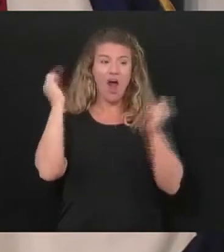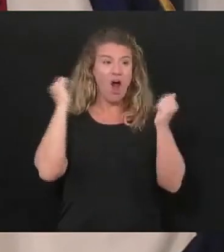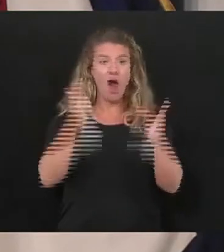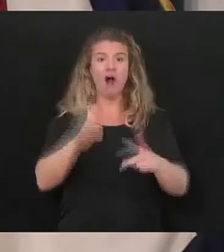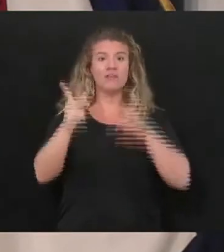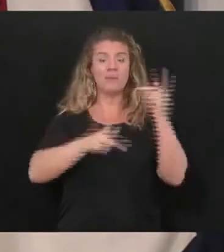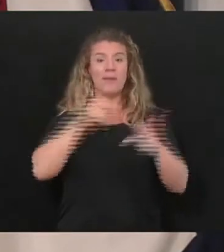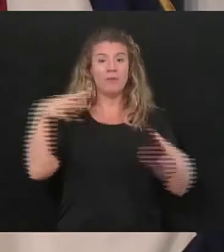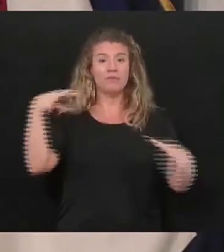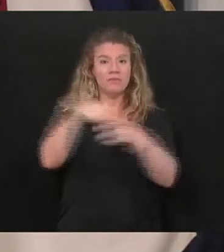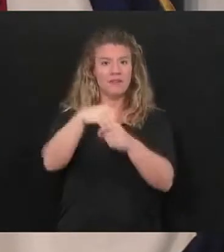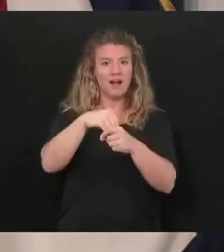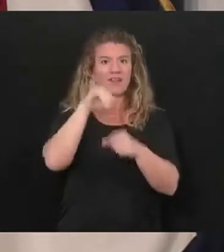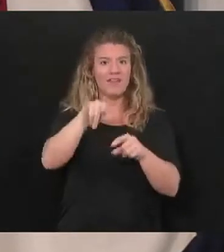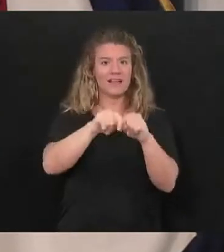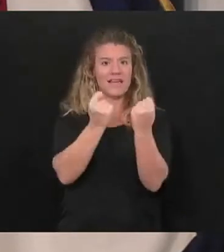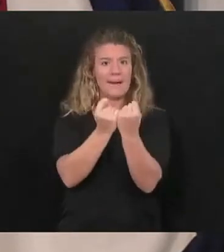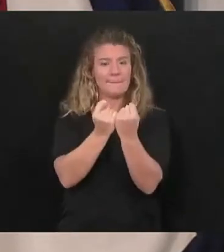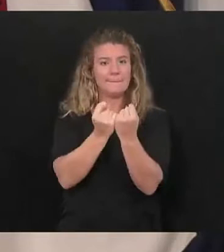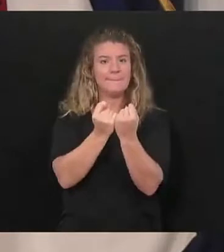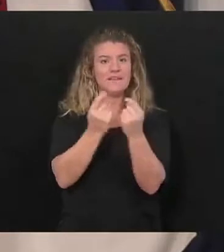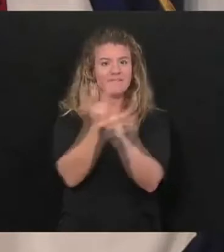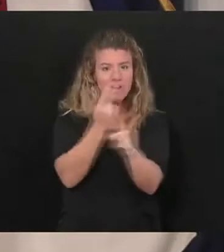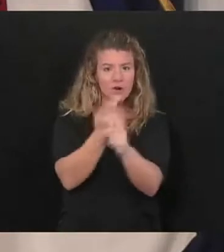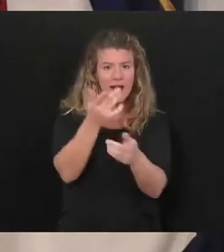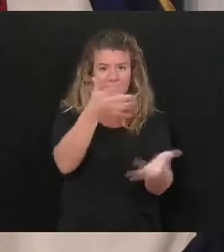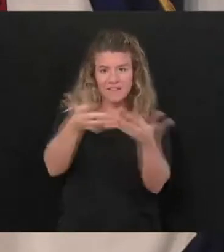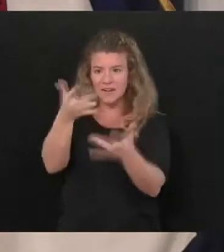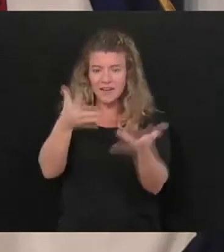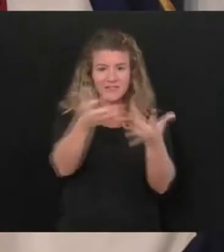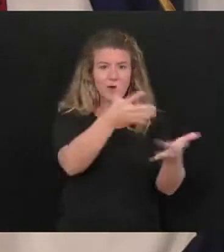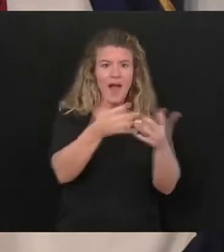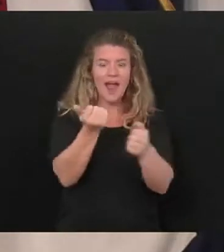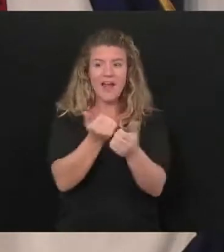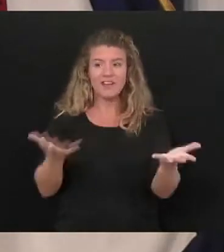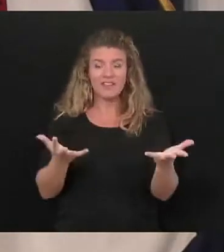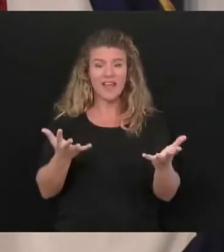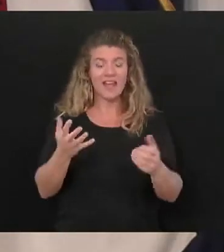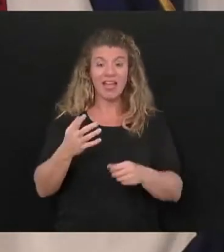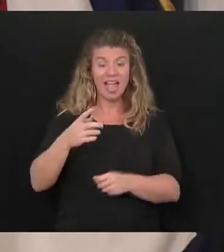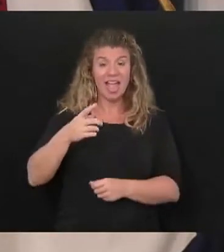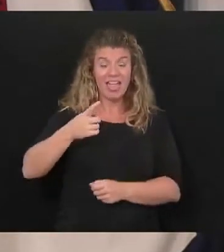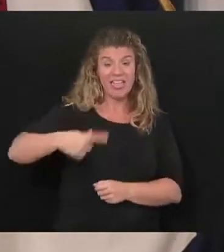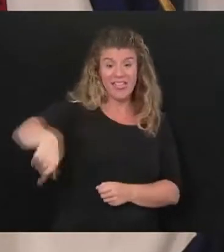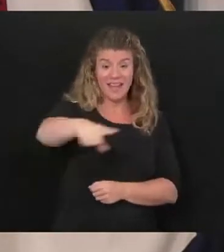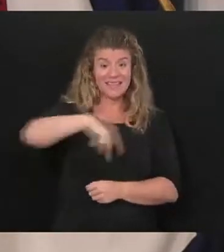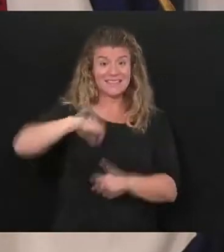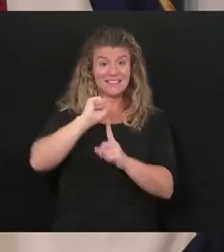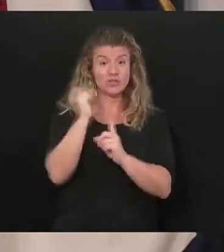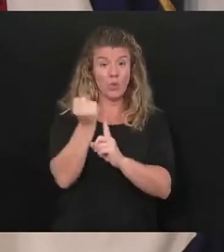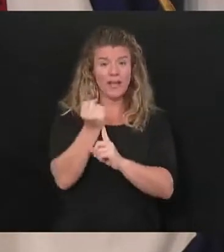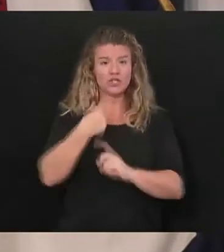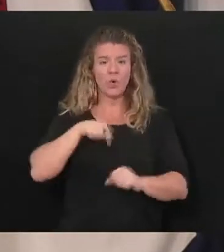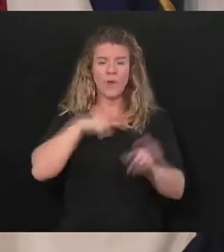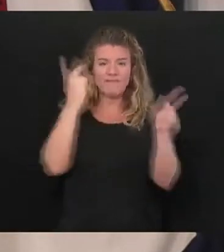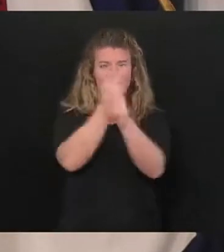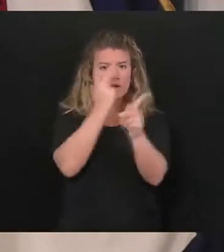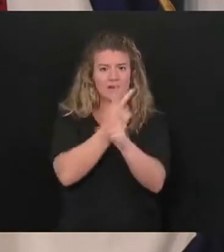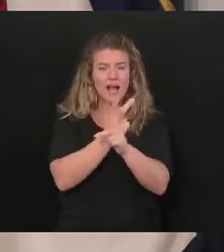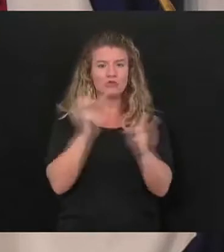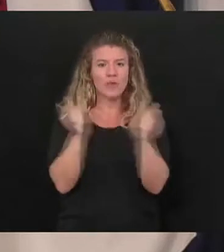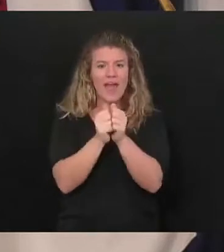putting all that together. It is totally a masterpiece is how all the